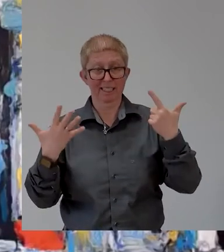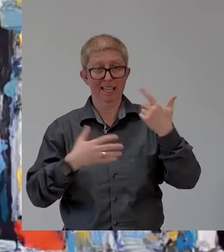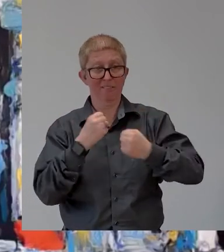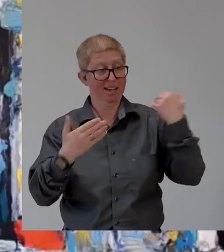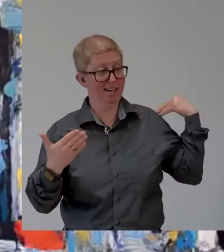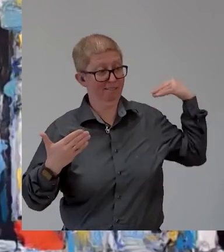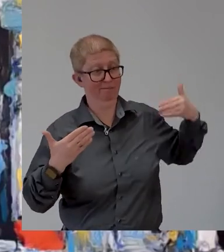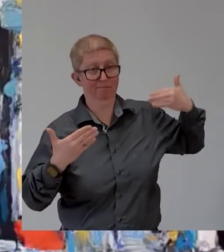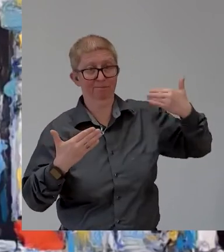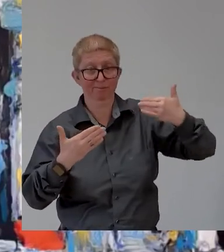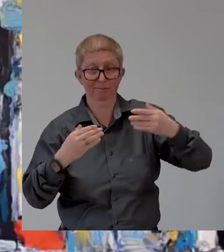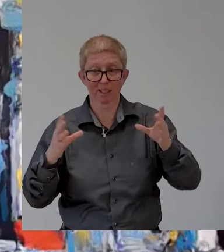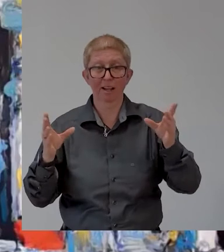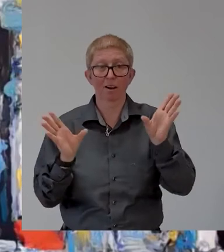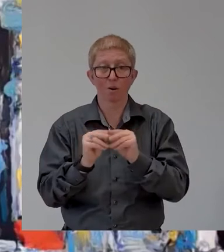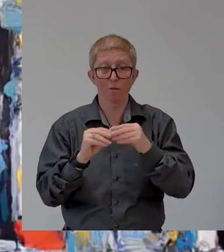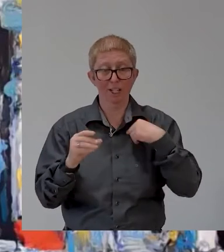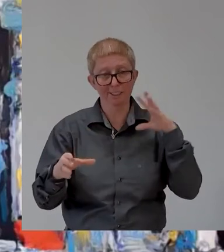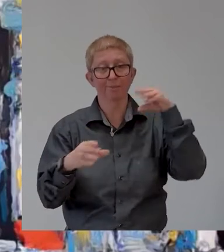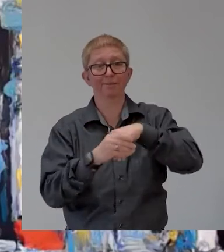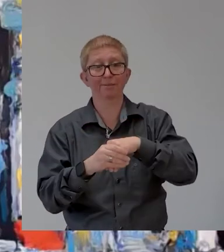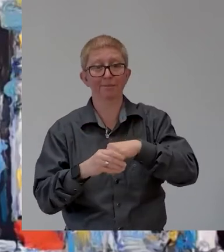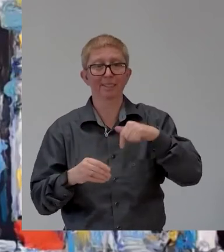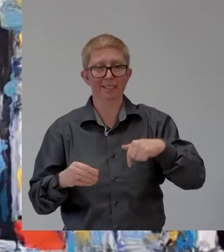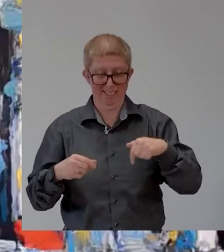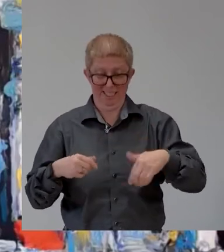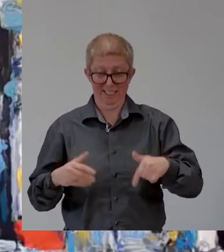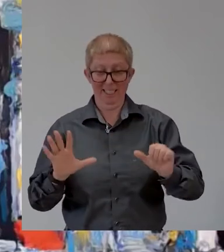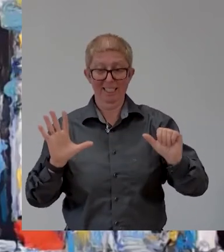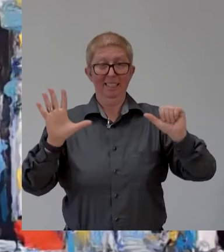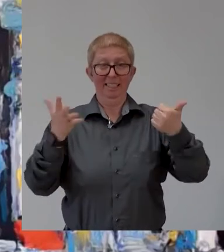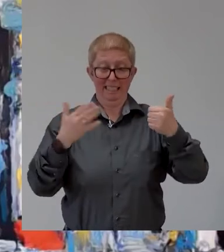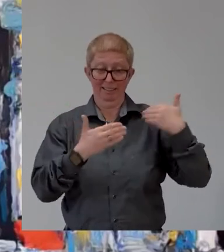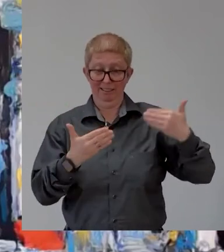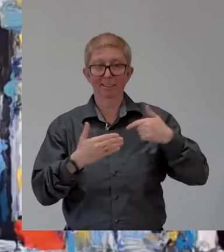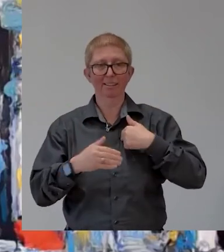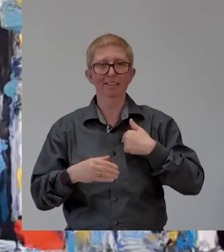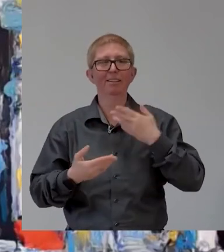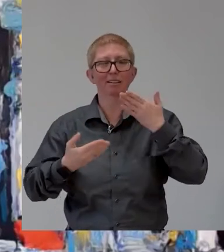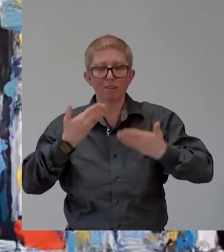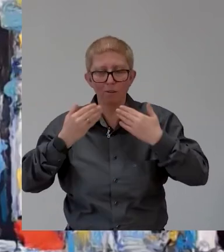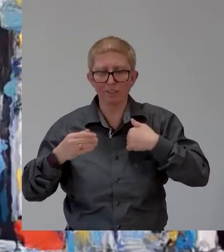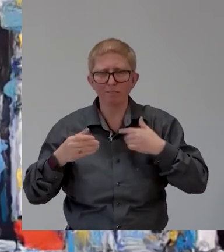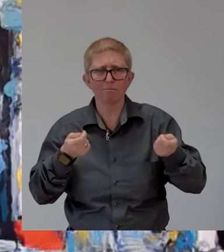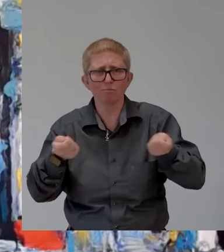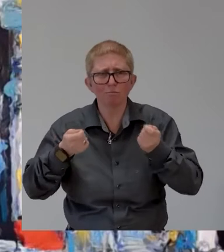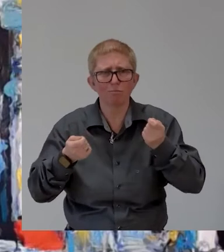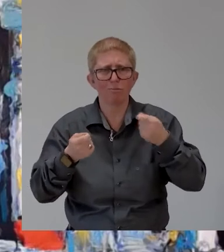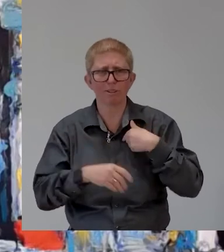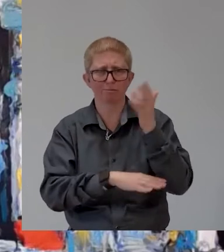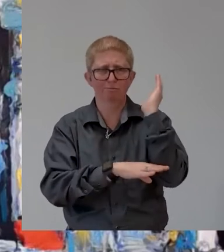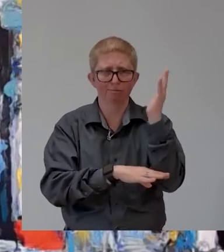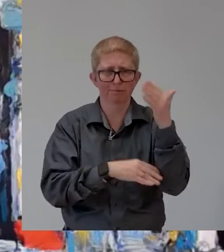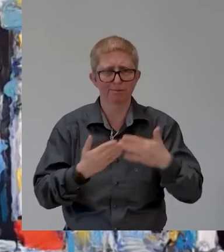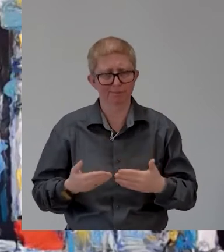sixth session providing a different kind of sessions to this already amazing and important conference this session